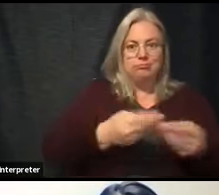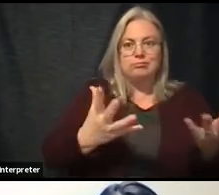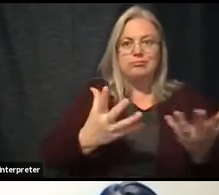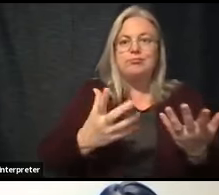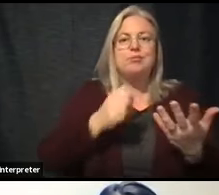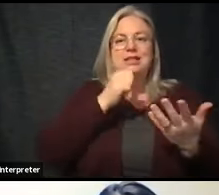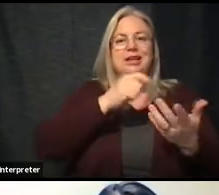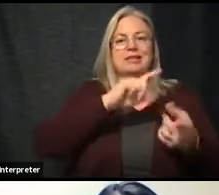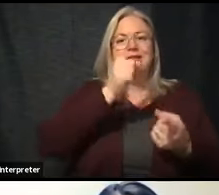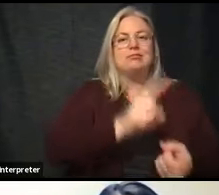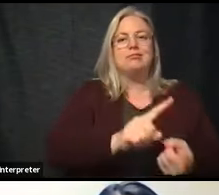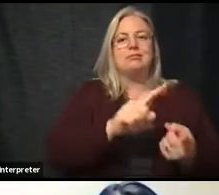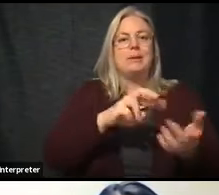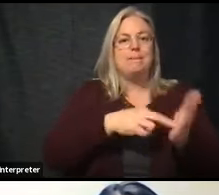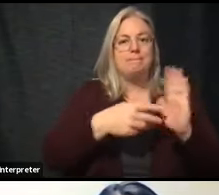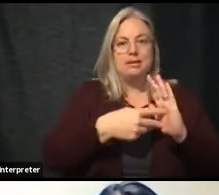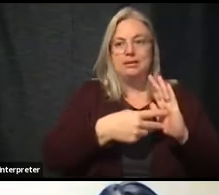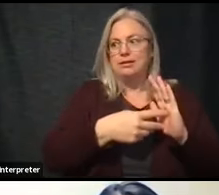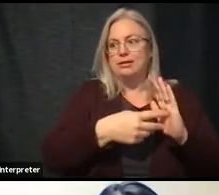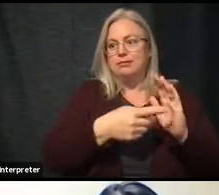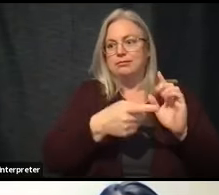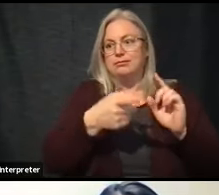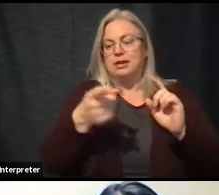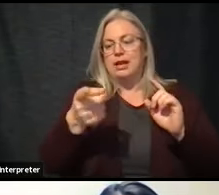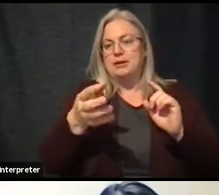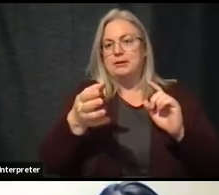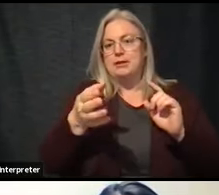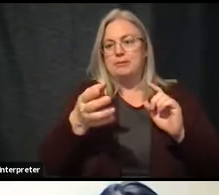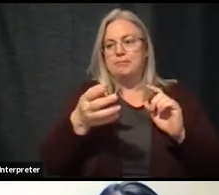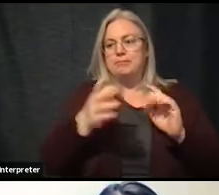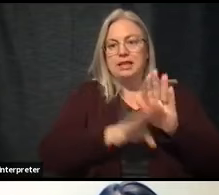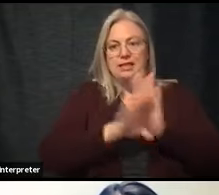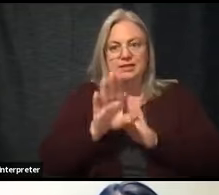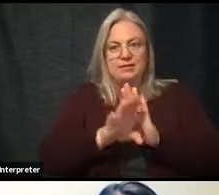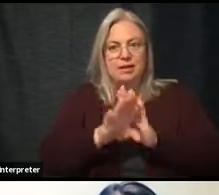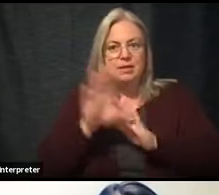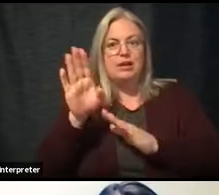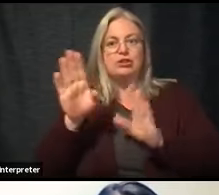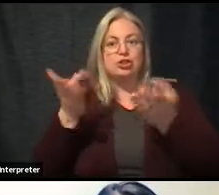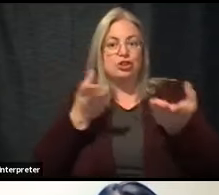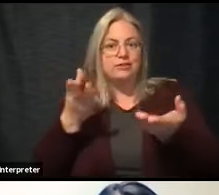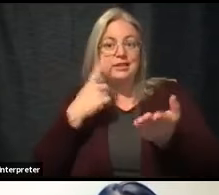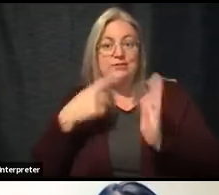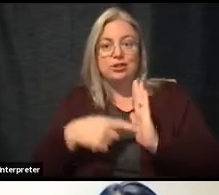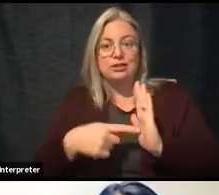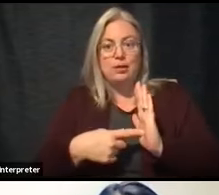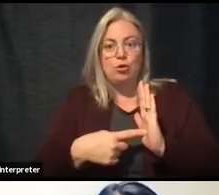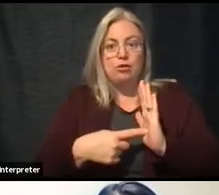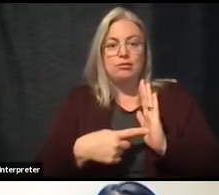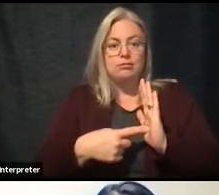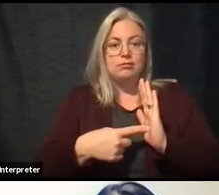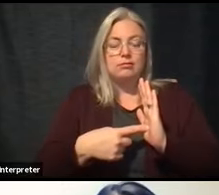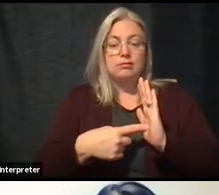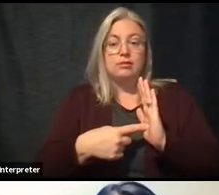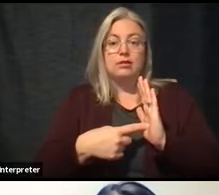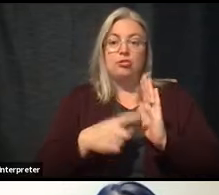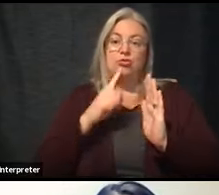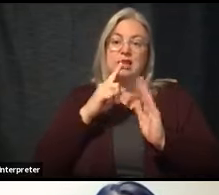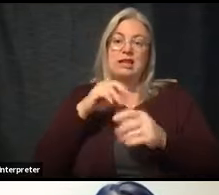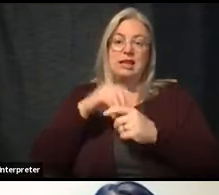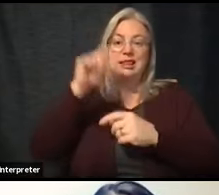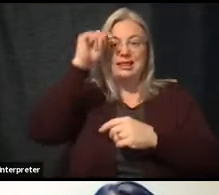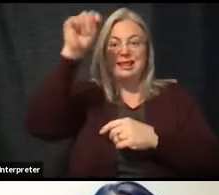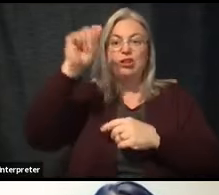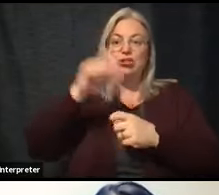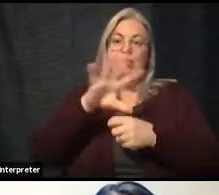away from the fact that I've got developmental services, for example, that really, in theory, could have